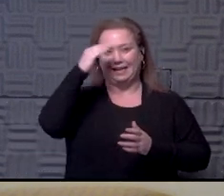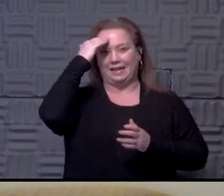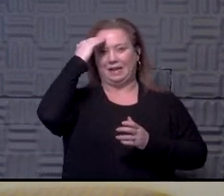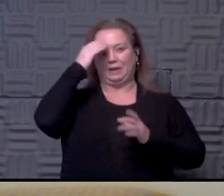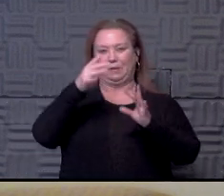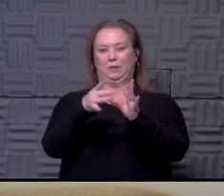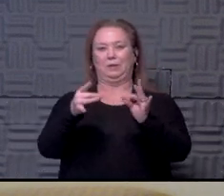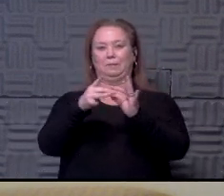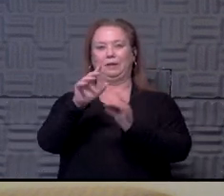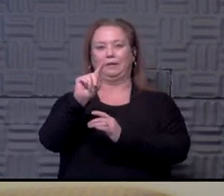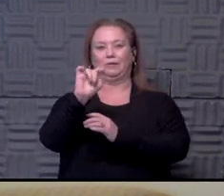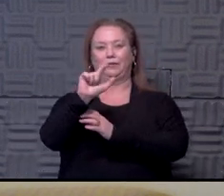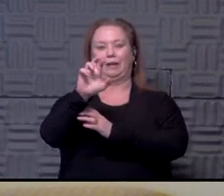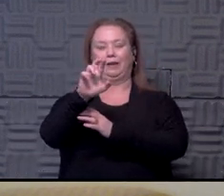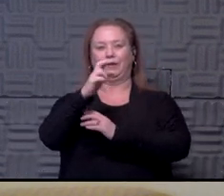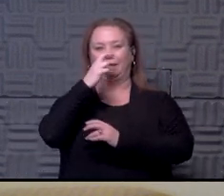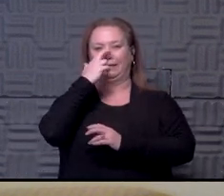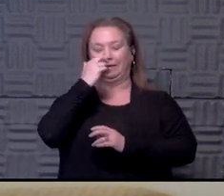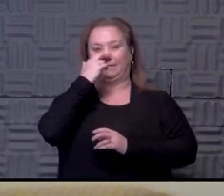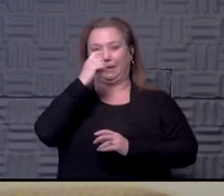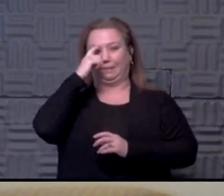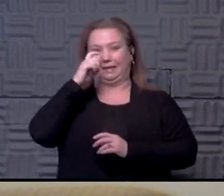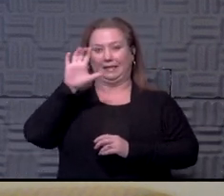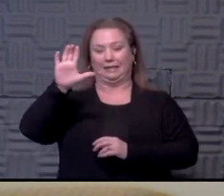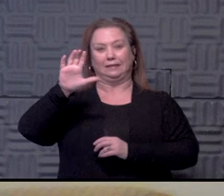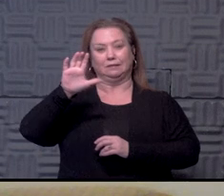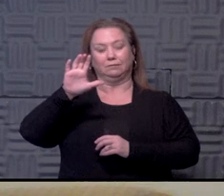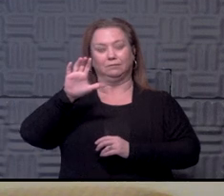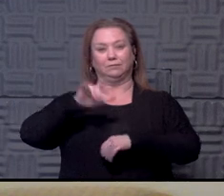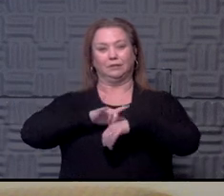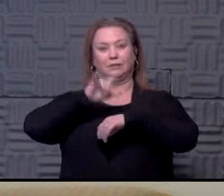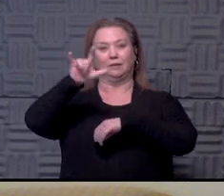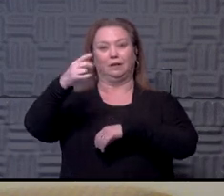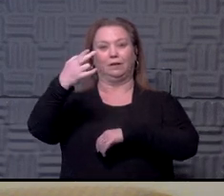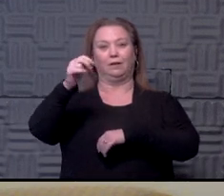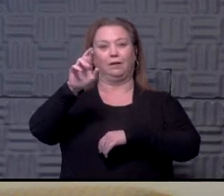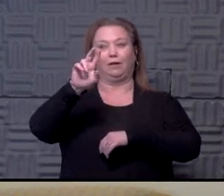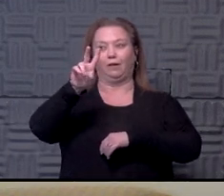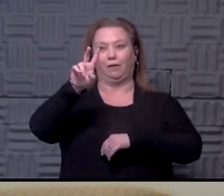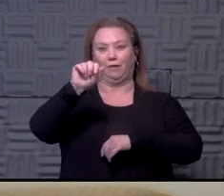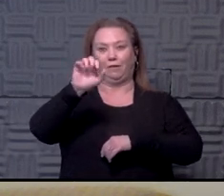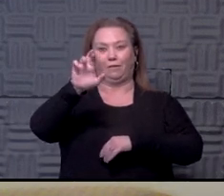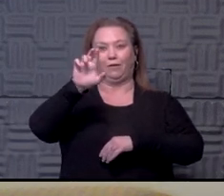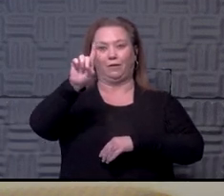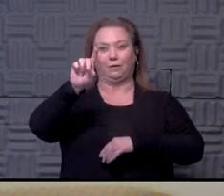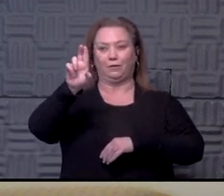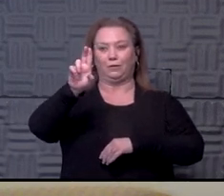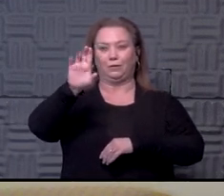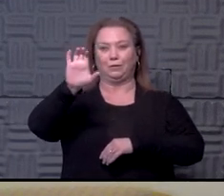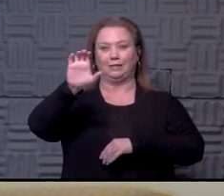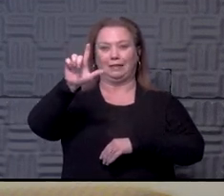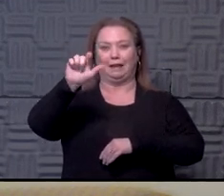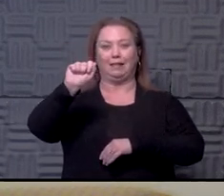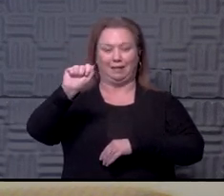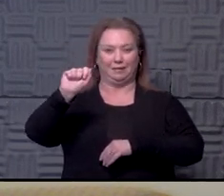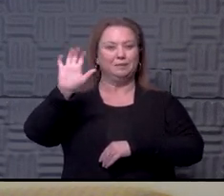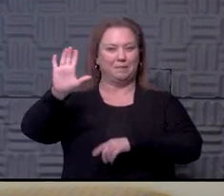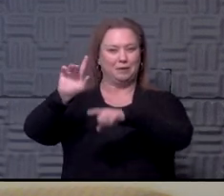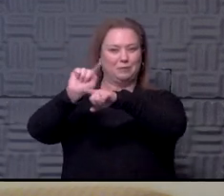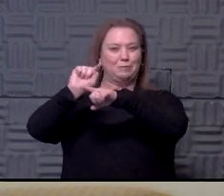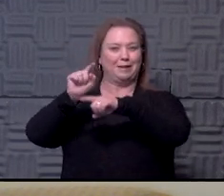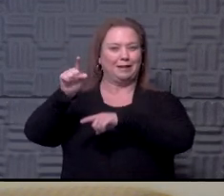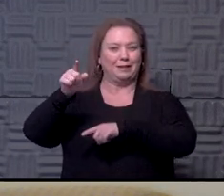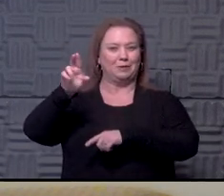mentioned Tiger. It's funny because where he was taken initially was Harbor, UCLA. It's actually right down the street from where I trained in L.A. So,